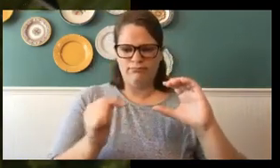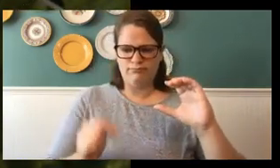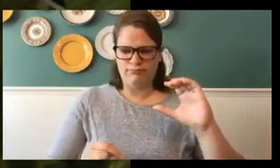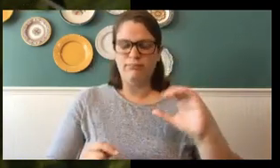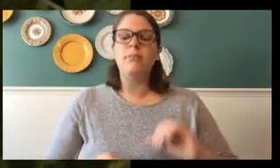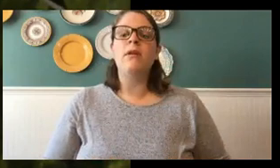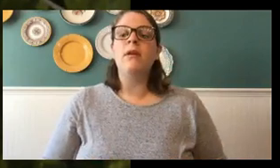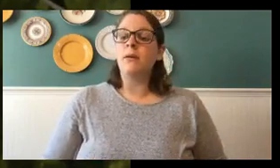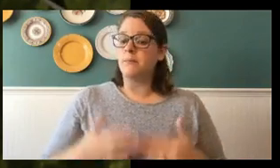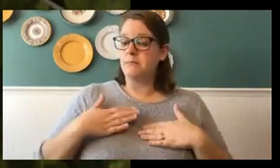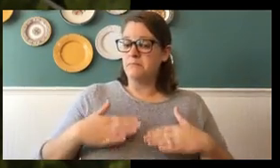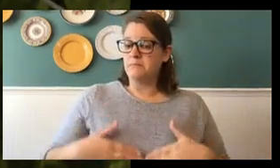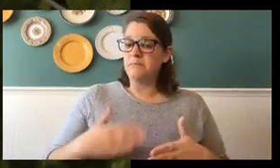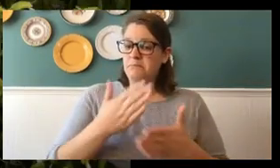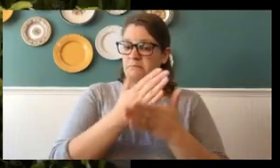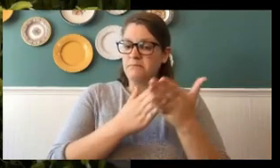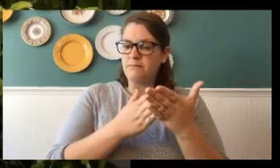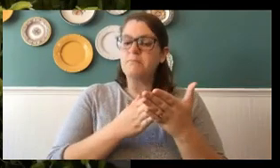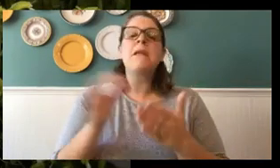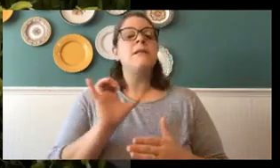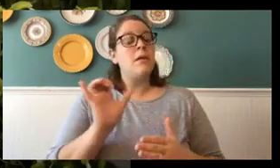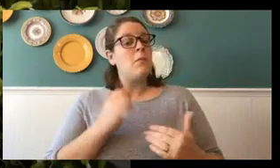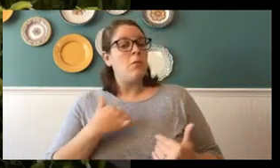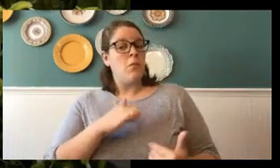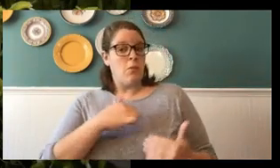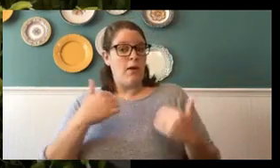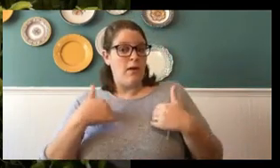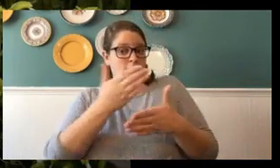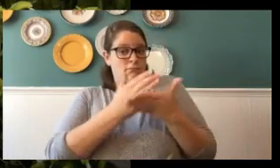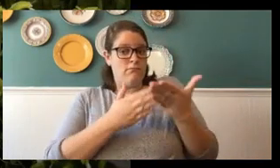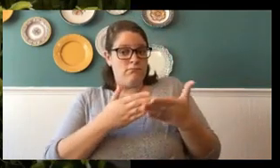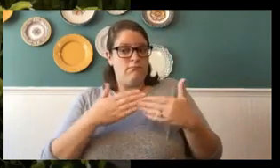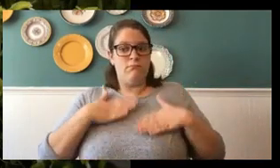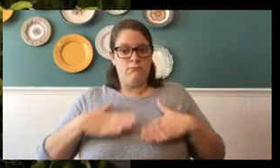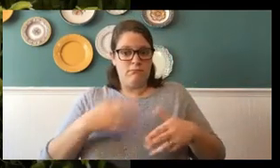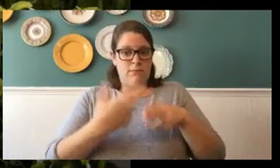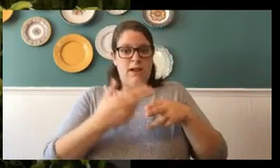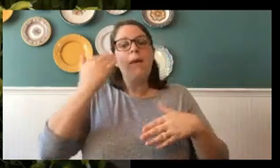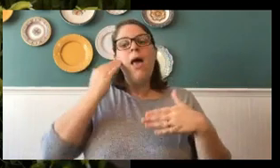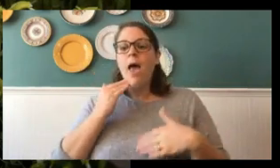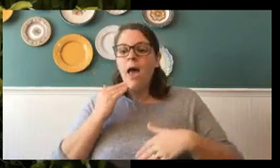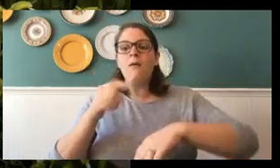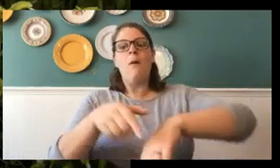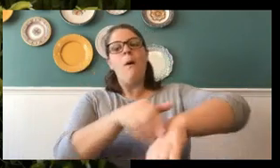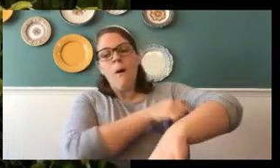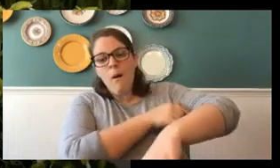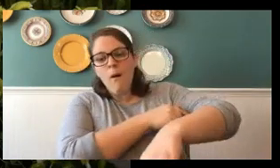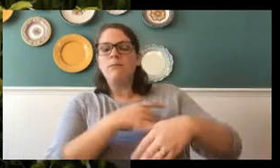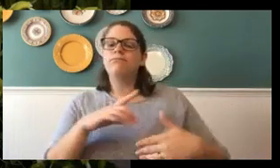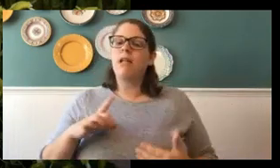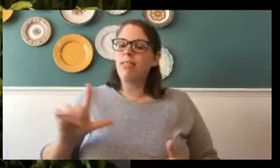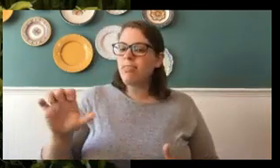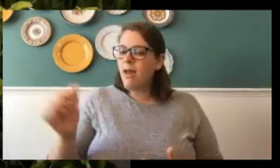parts of their body. Now, just like our parts of the body has names, like this is my head, these are my arms, and